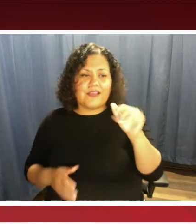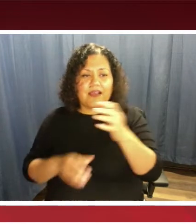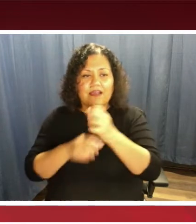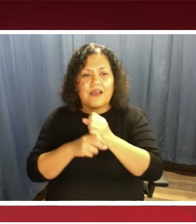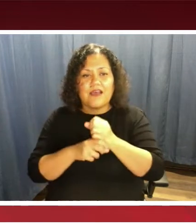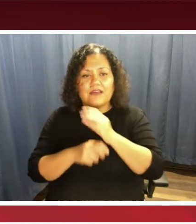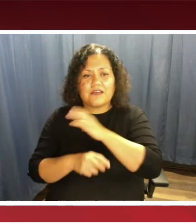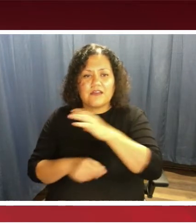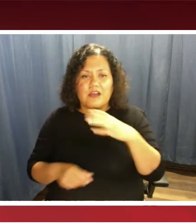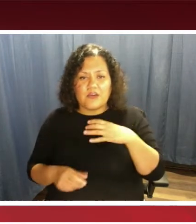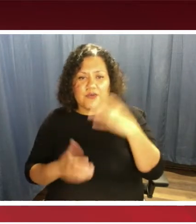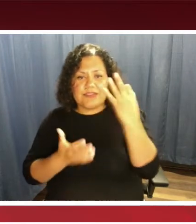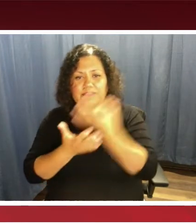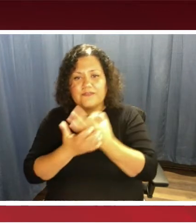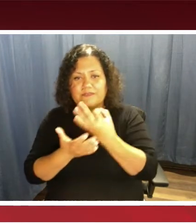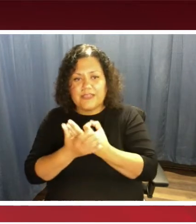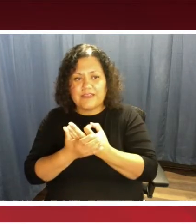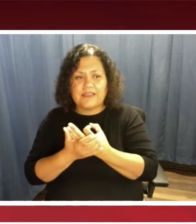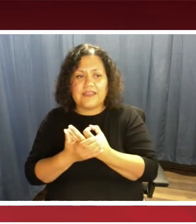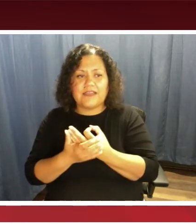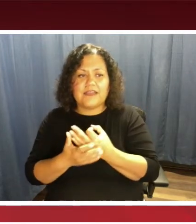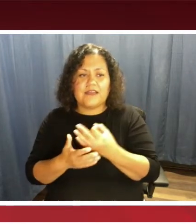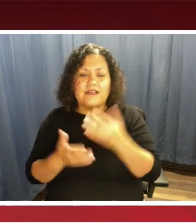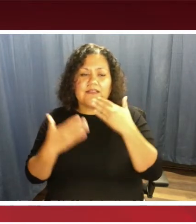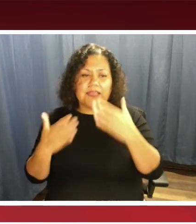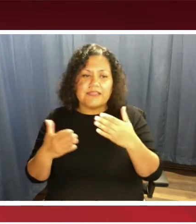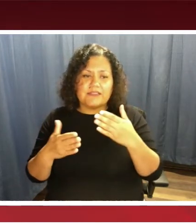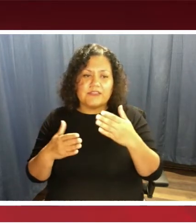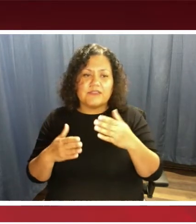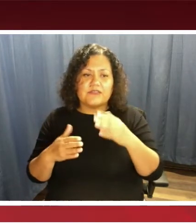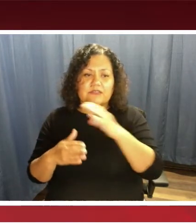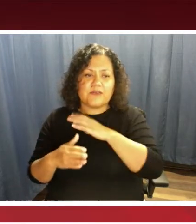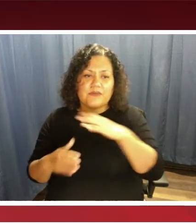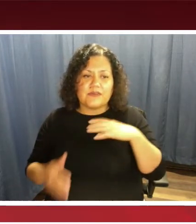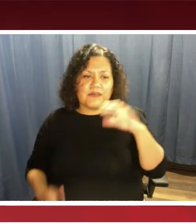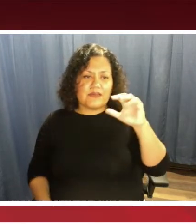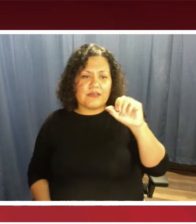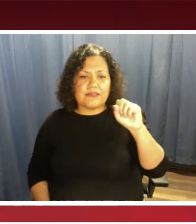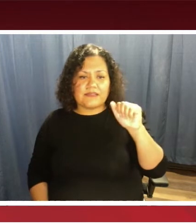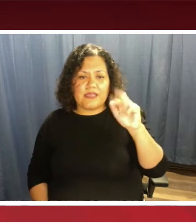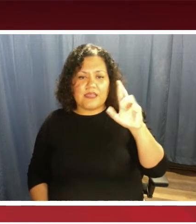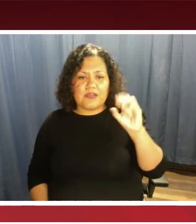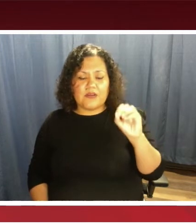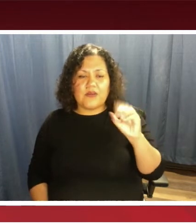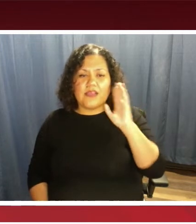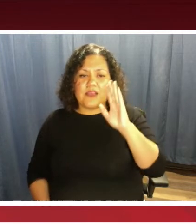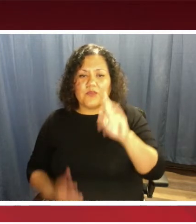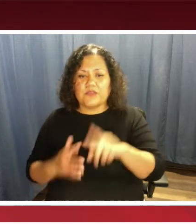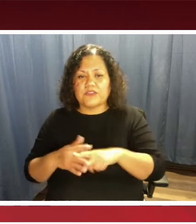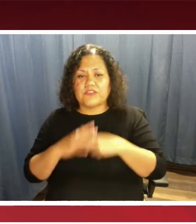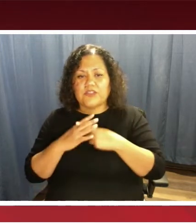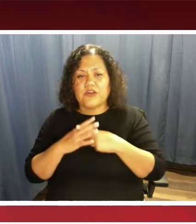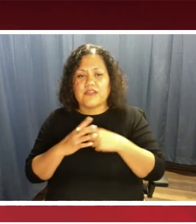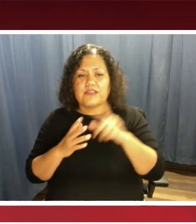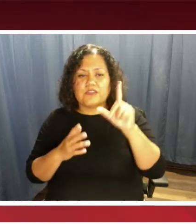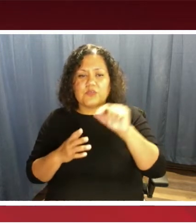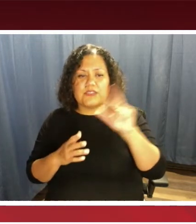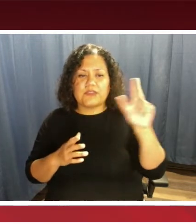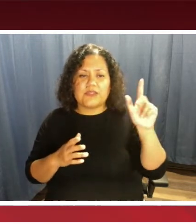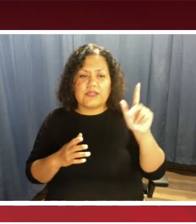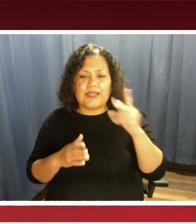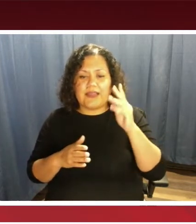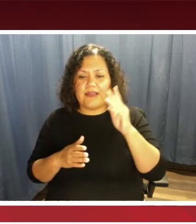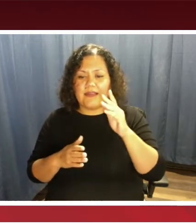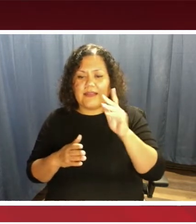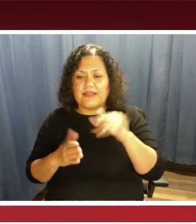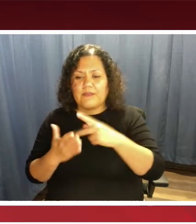system-wide implementation thanks to Congressman Castro. The project should start early in 2023 and will be completed by the